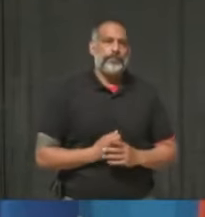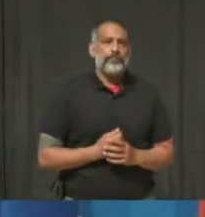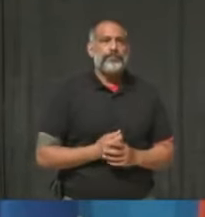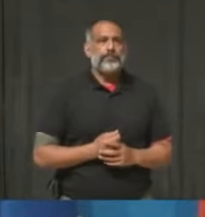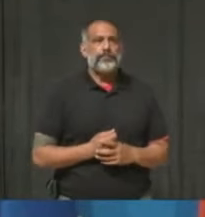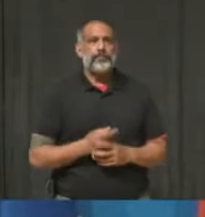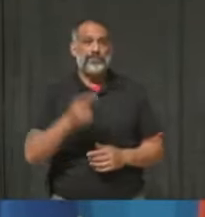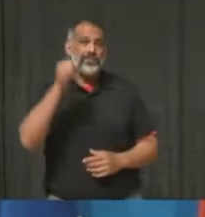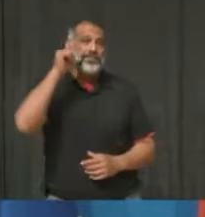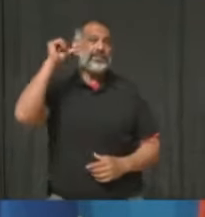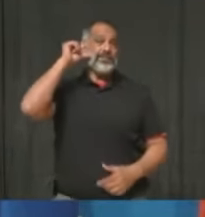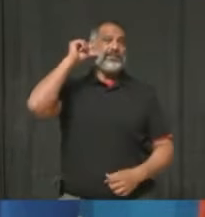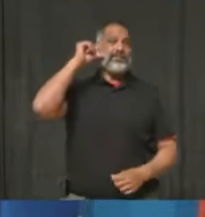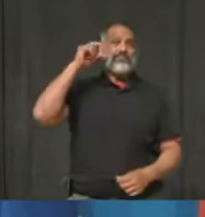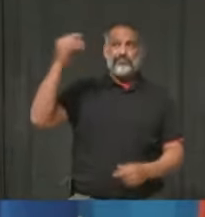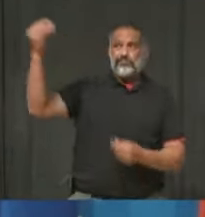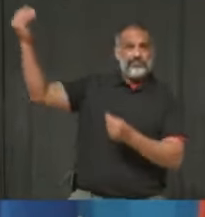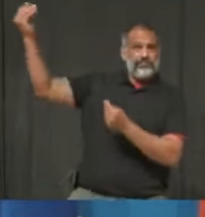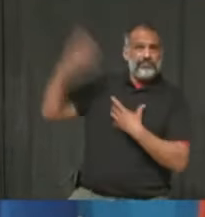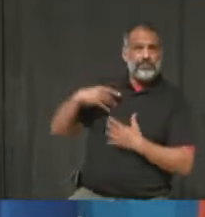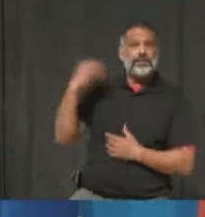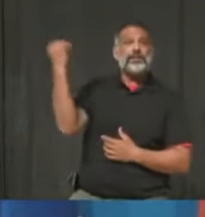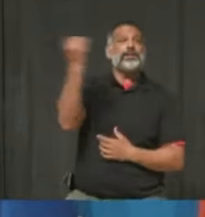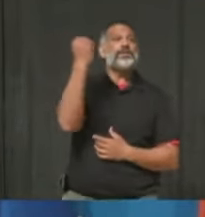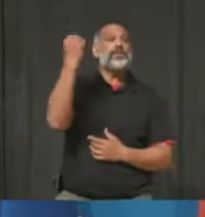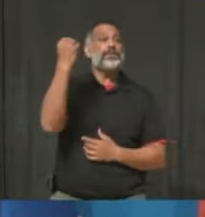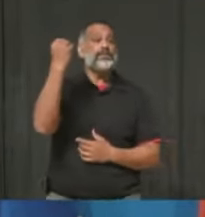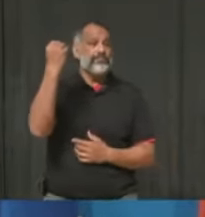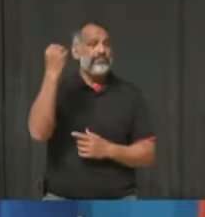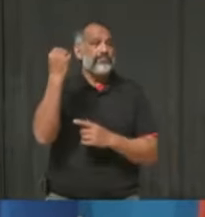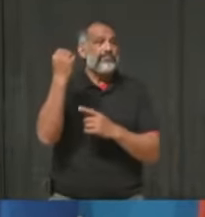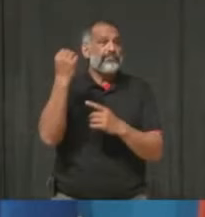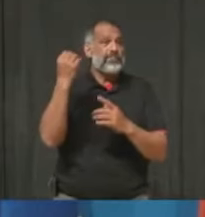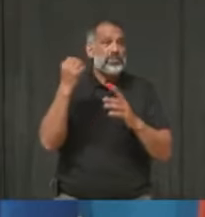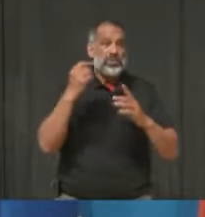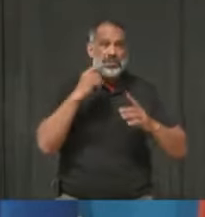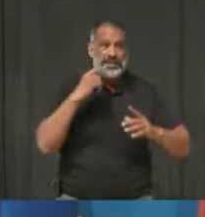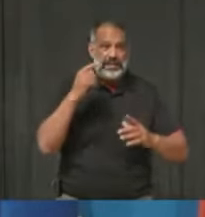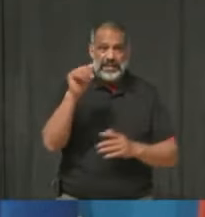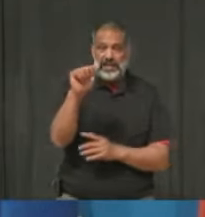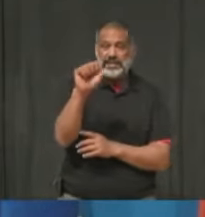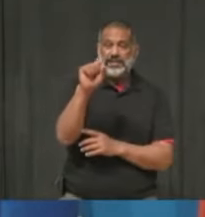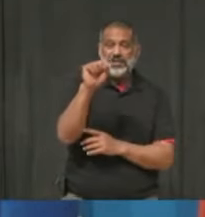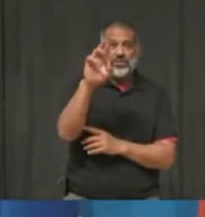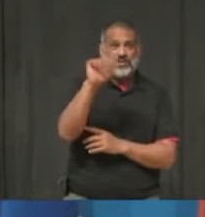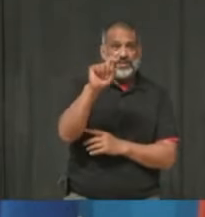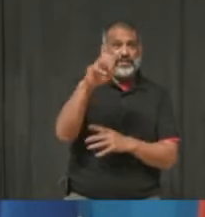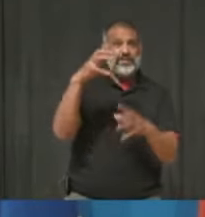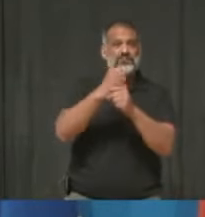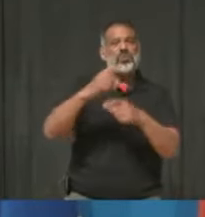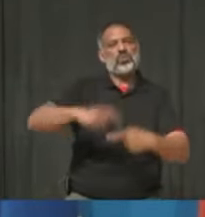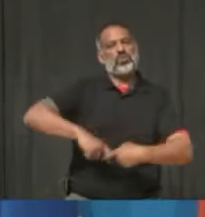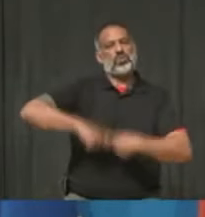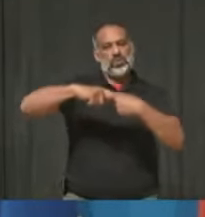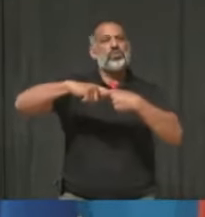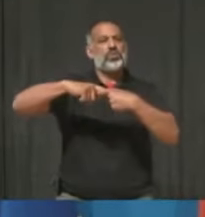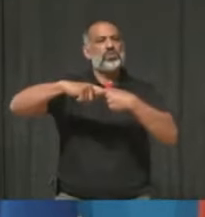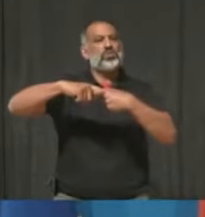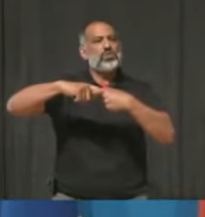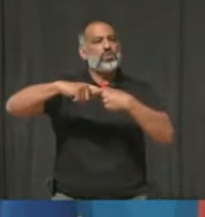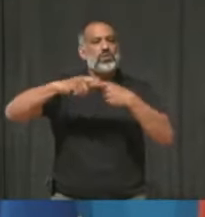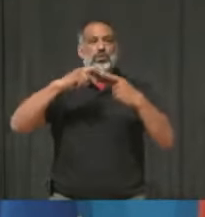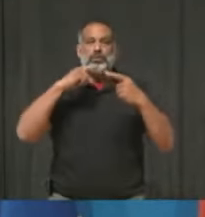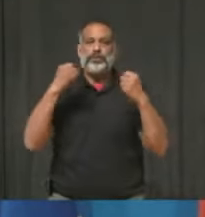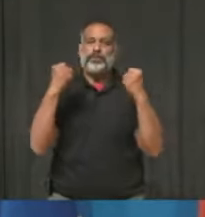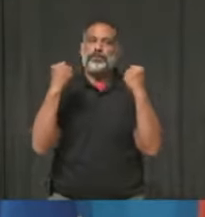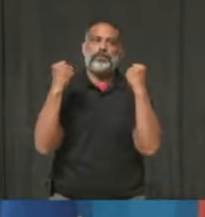yesterday that Ontario is suspending first doses of the AstraZeneca vaccine out of an abundance of caution